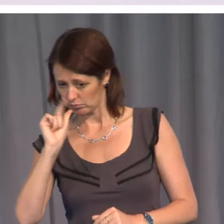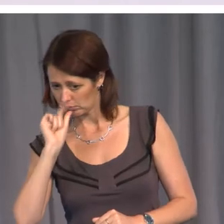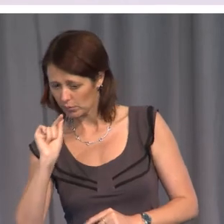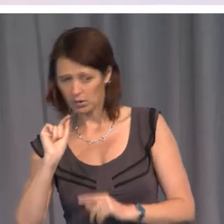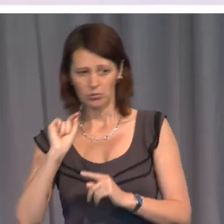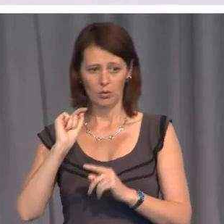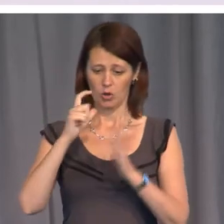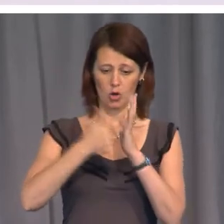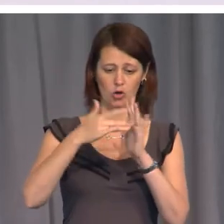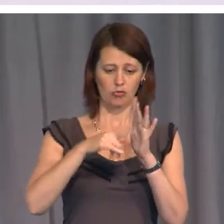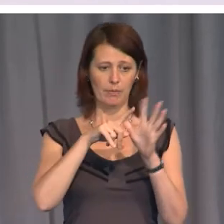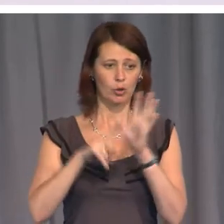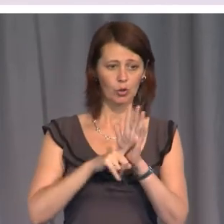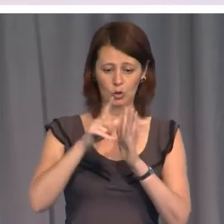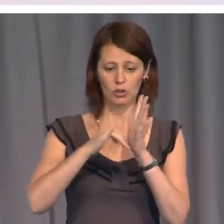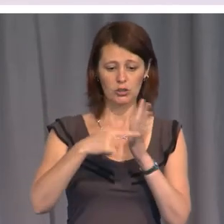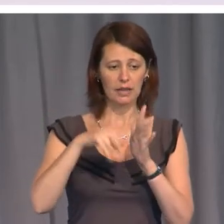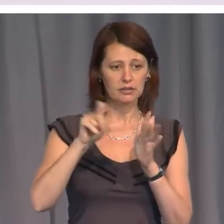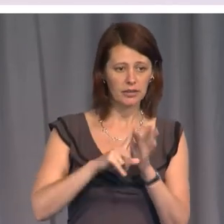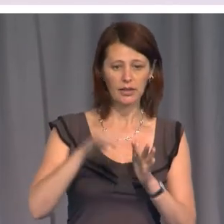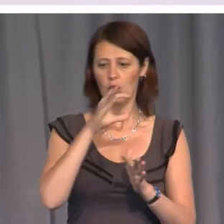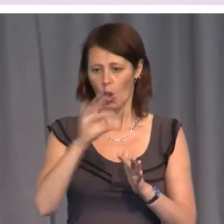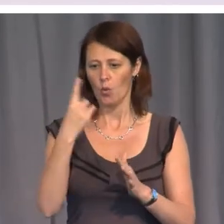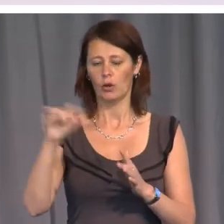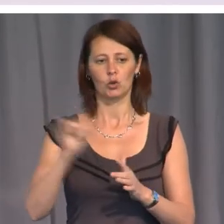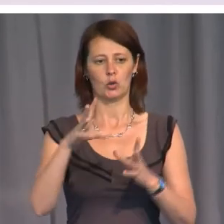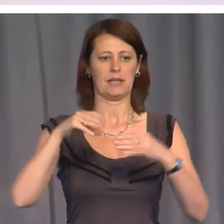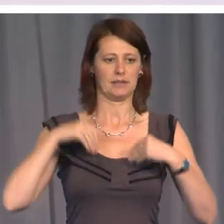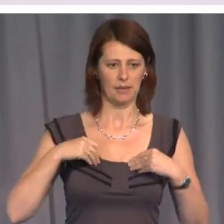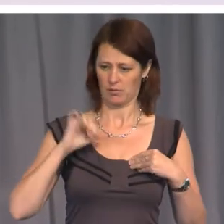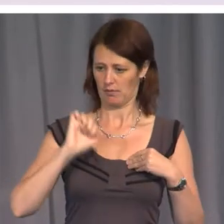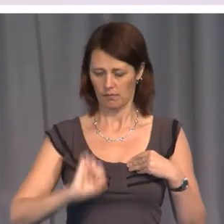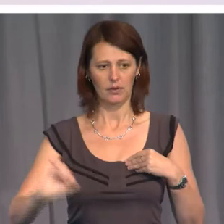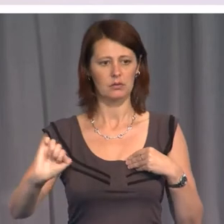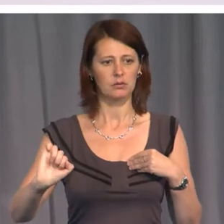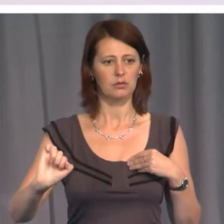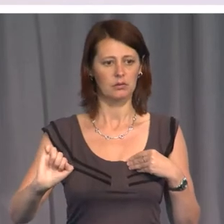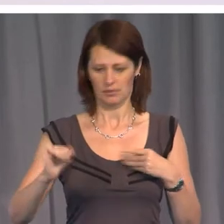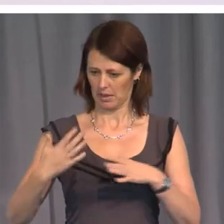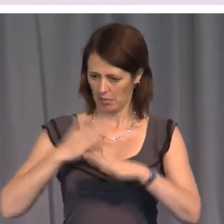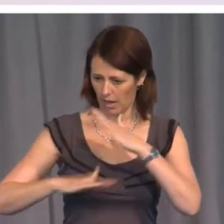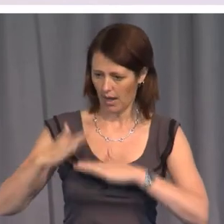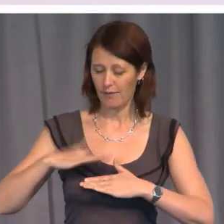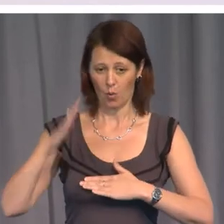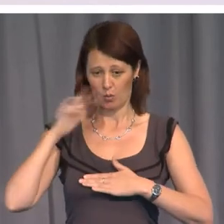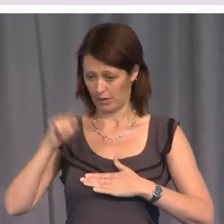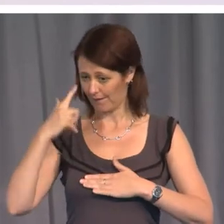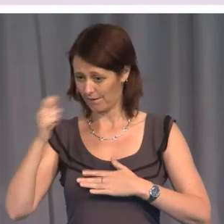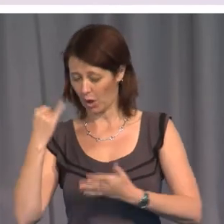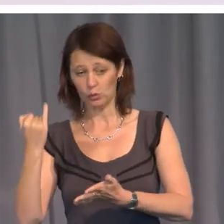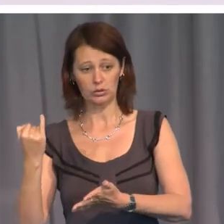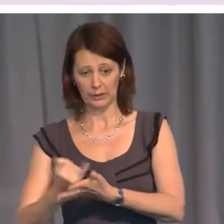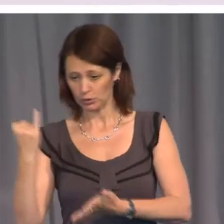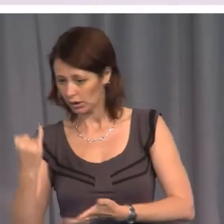criminal justice, then no one accepts their ill-gotten gains. When these men and women are guilty, but